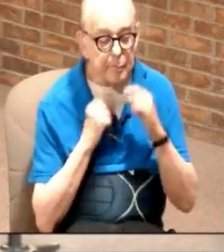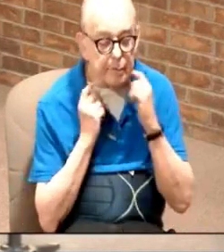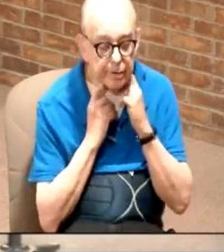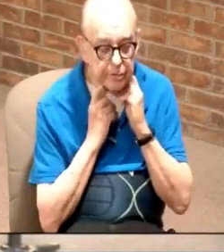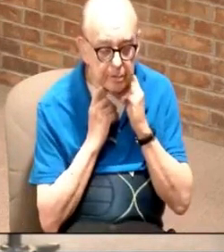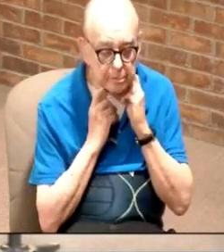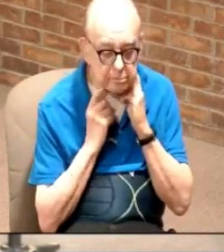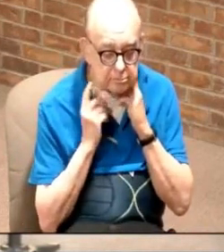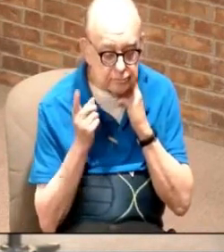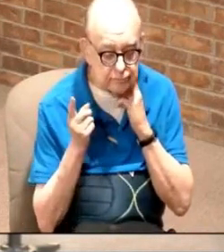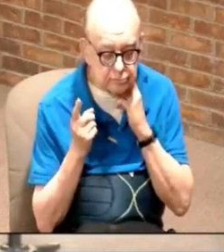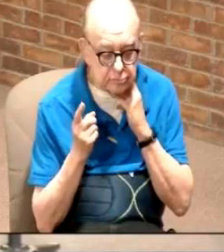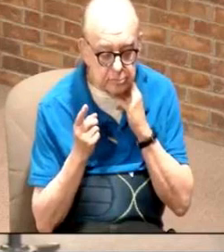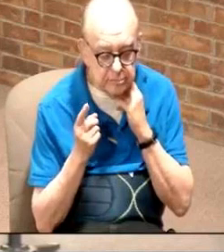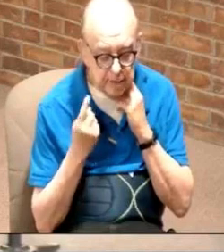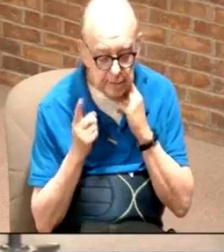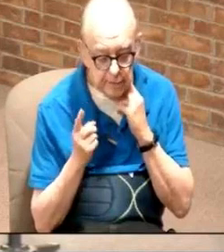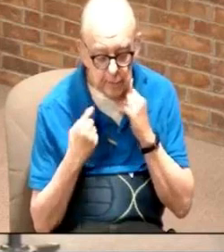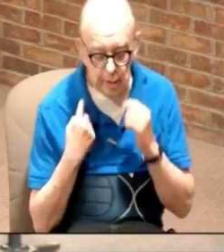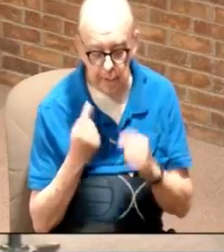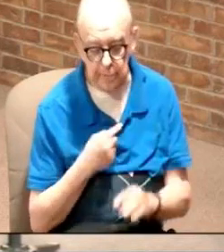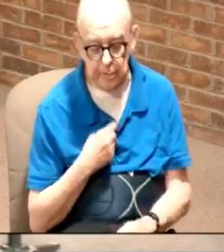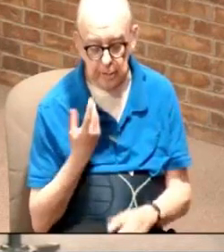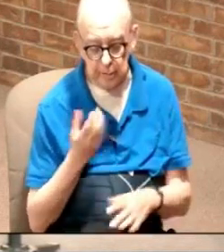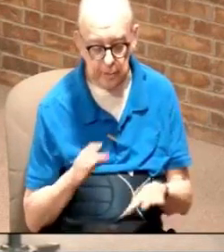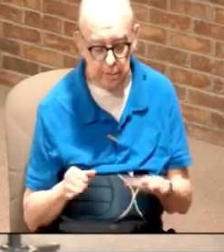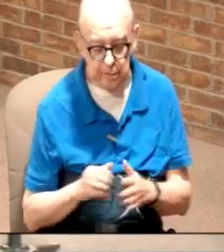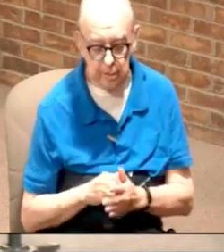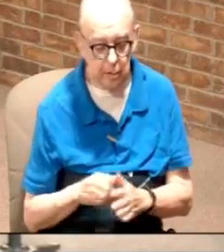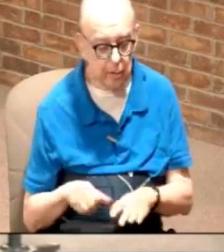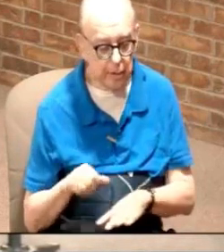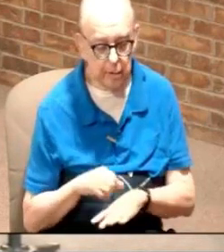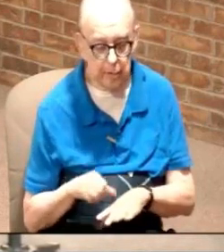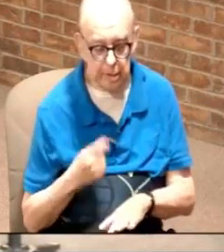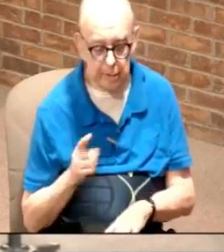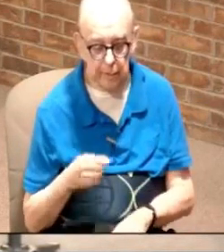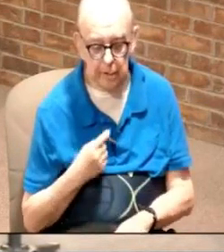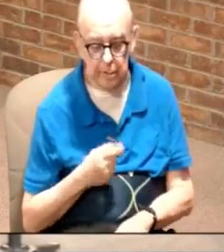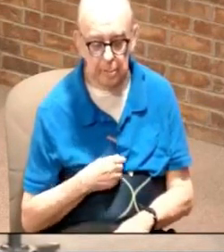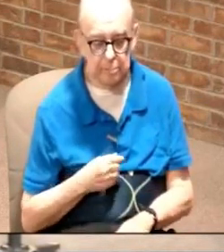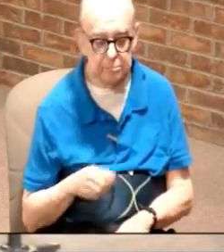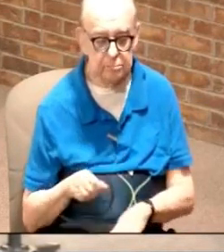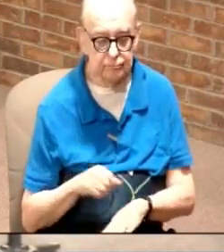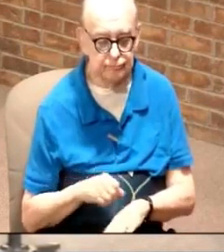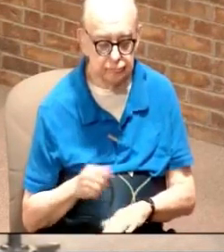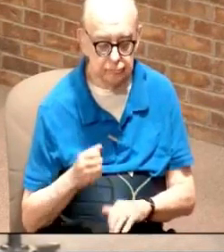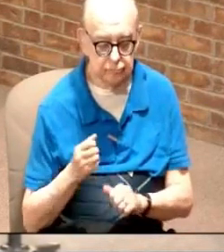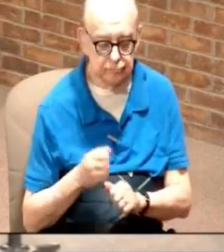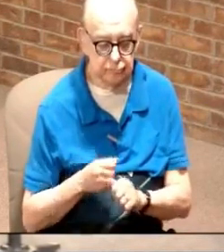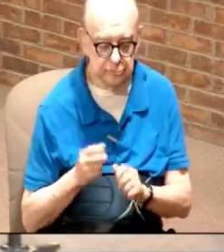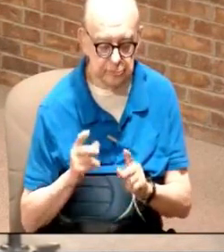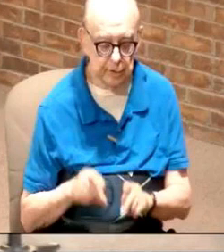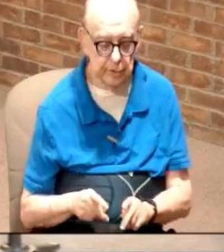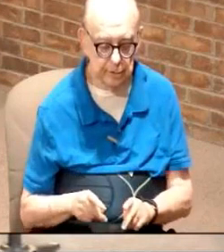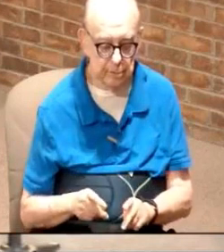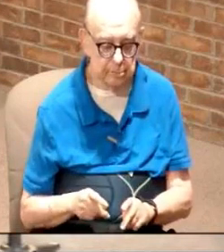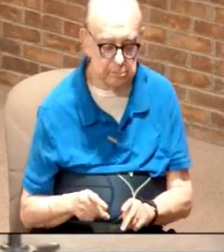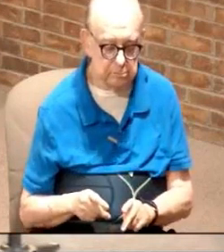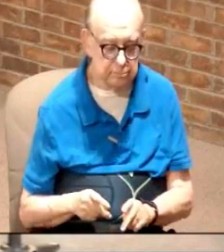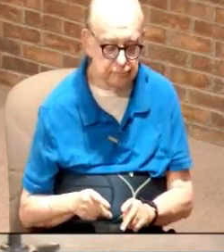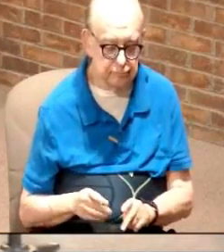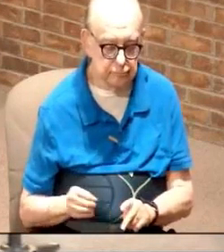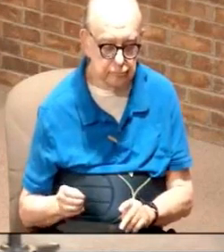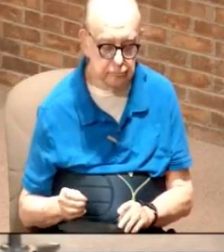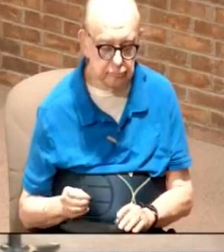and he's interceding and he's already done the anointing and he's anointed each and every one of us and